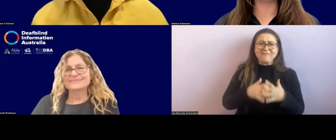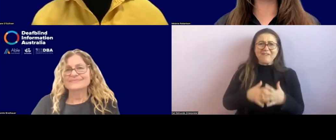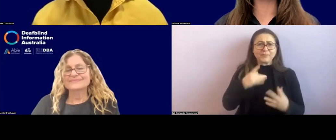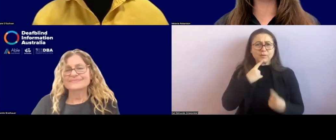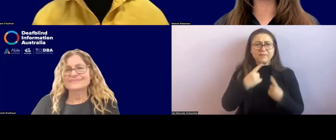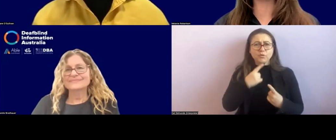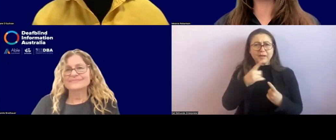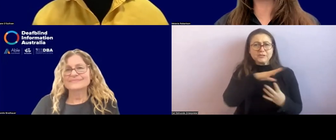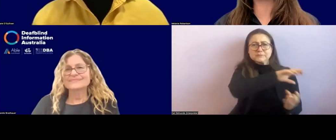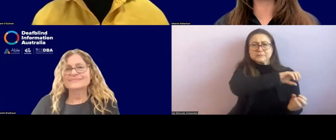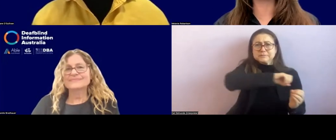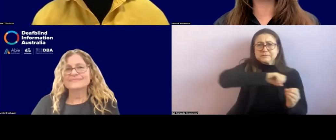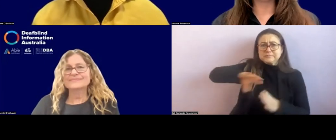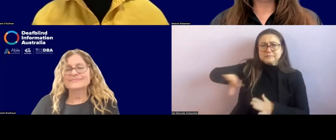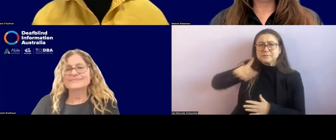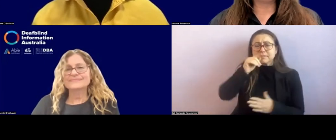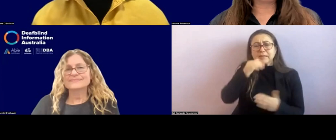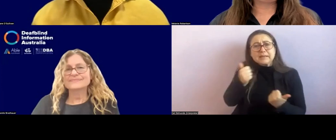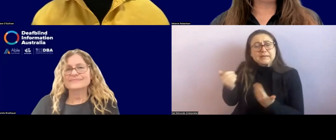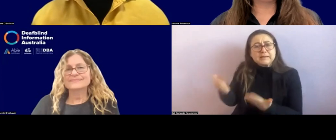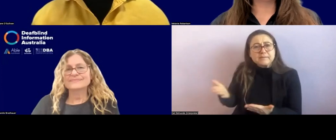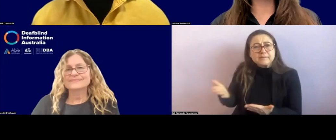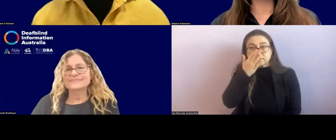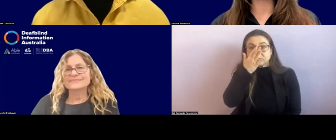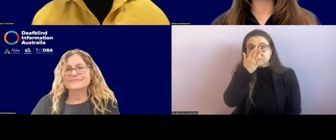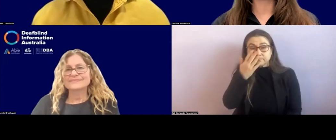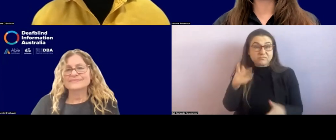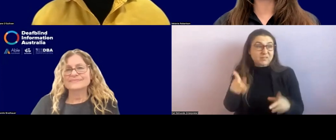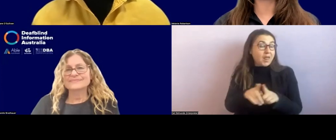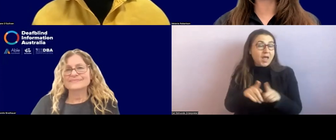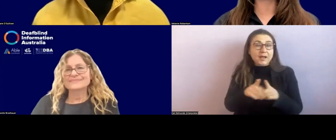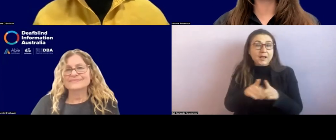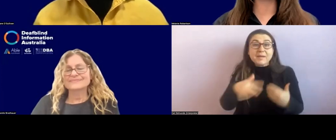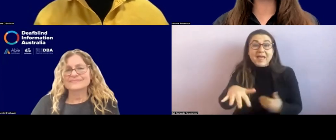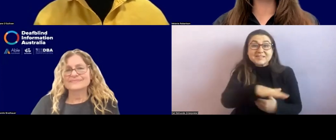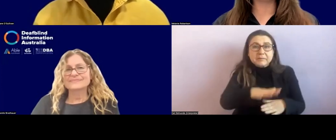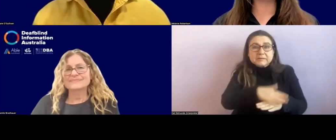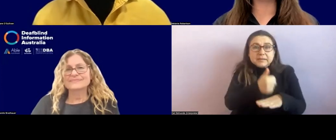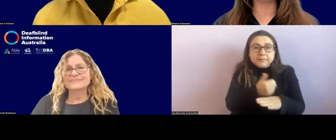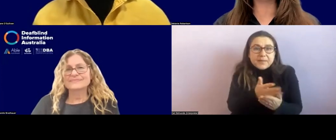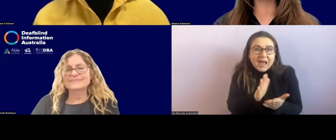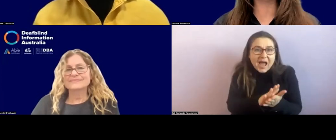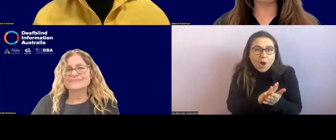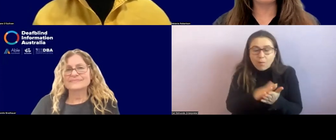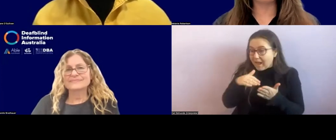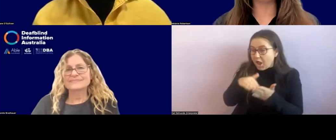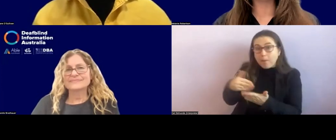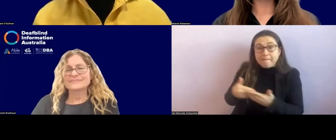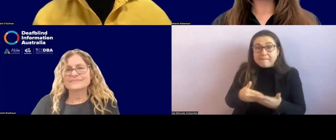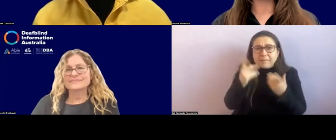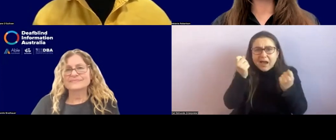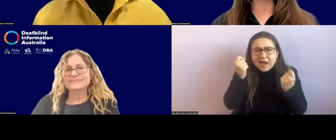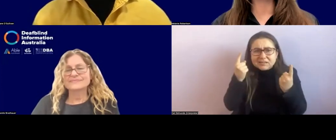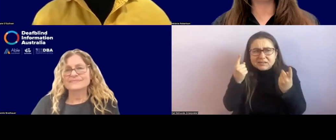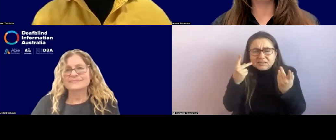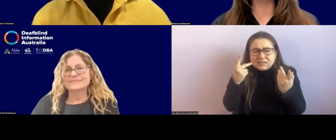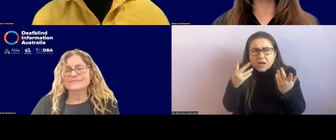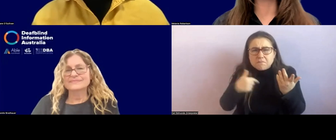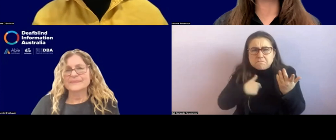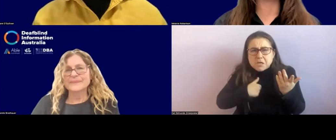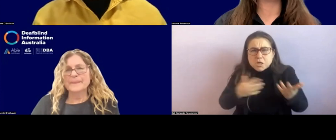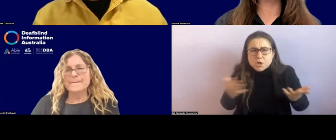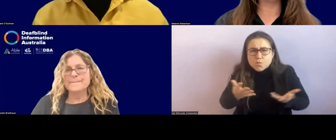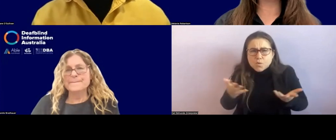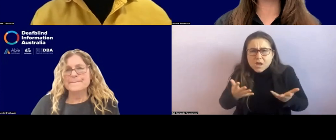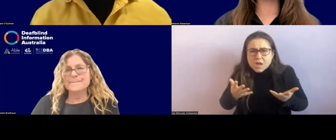that an O and M can offer in terms of how you set up a play space, how you start to help them understand where they are. Um, where they're